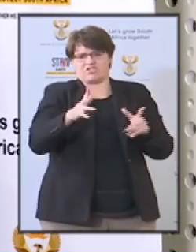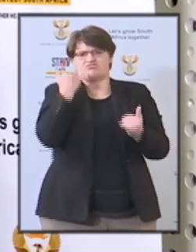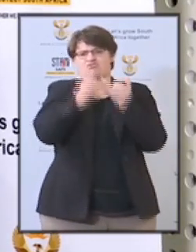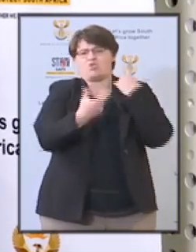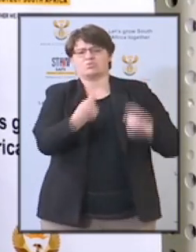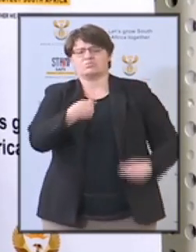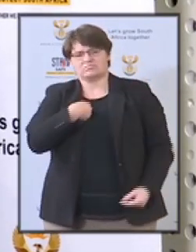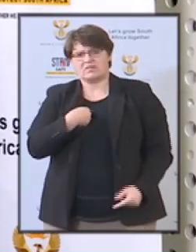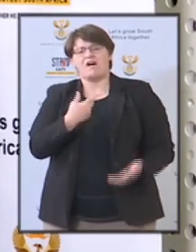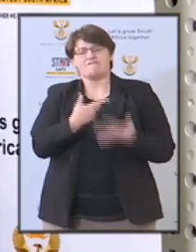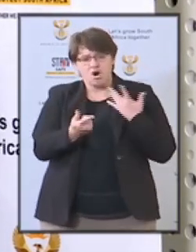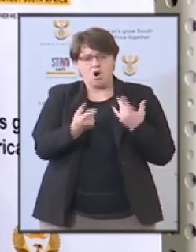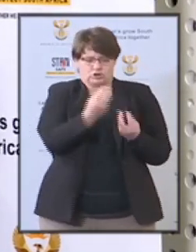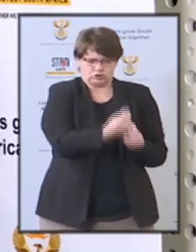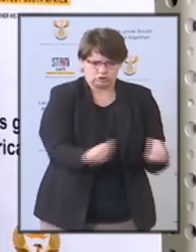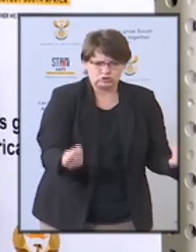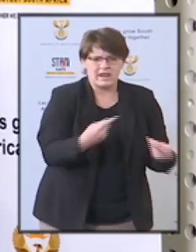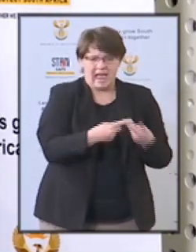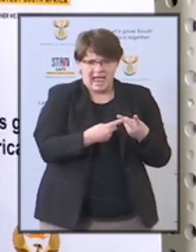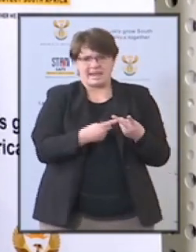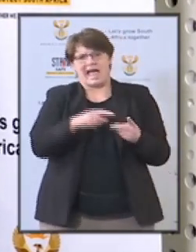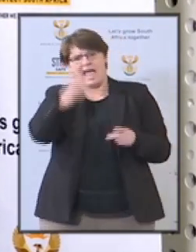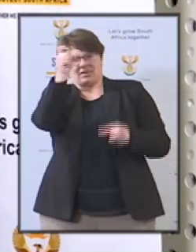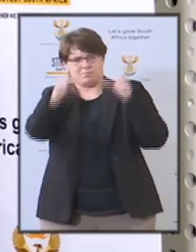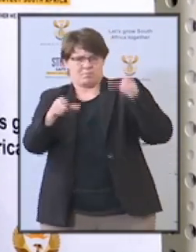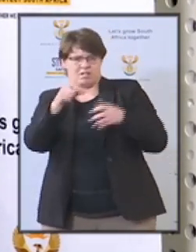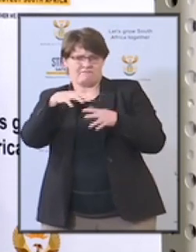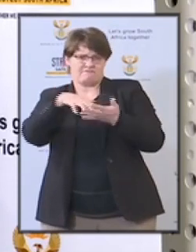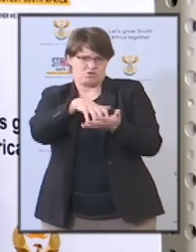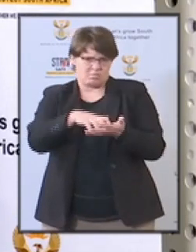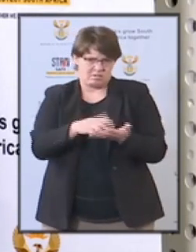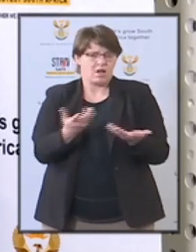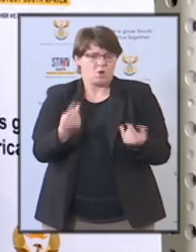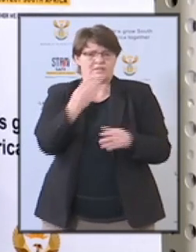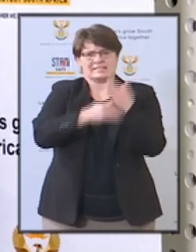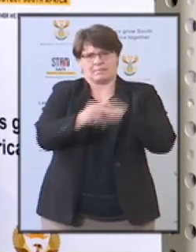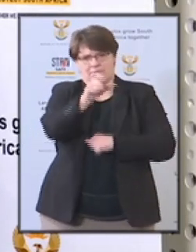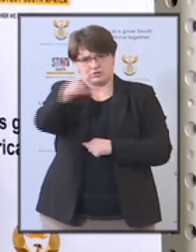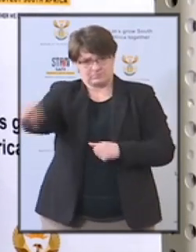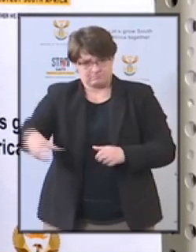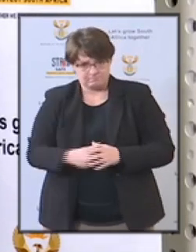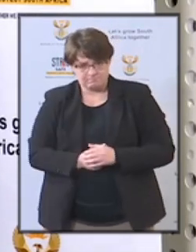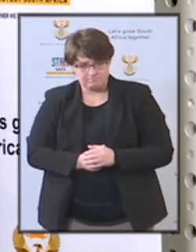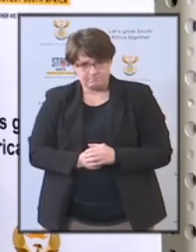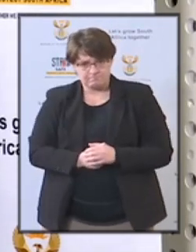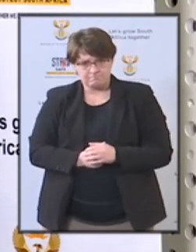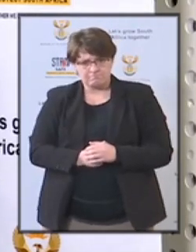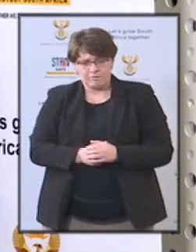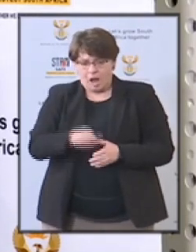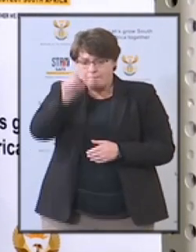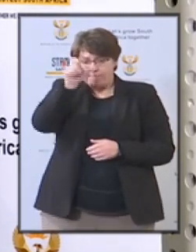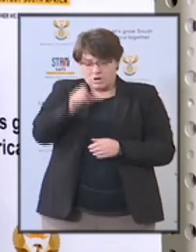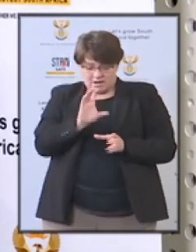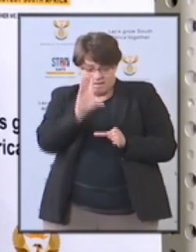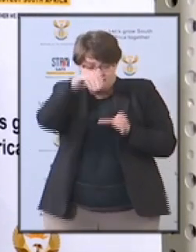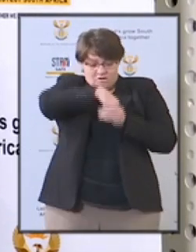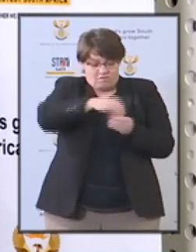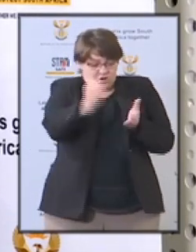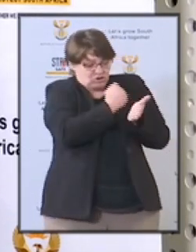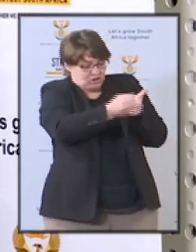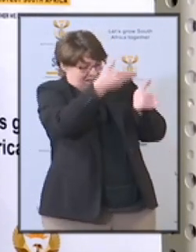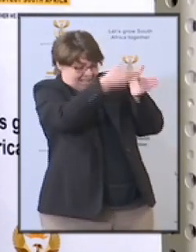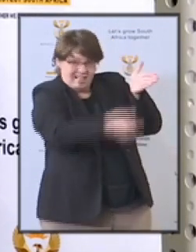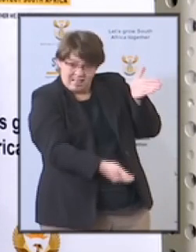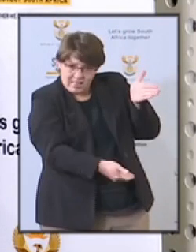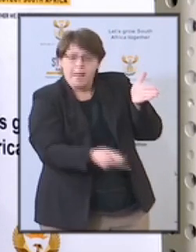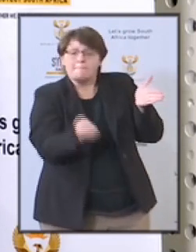and extend it to protect all vulnerable groups. Persons who are in this register are compelled to